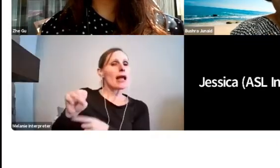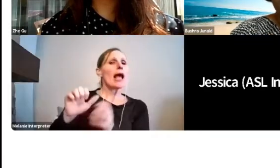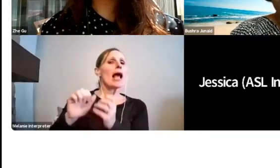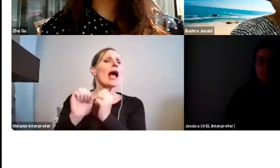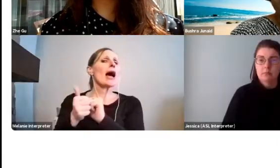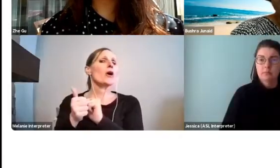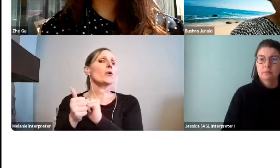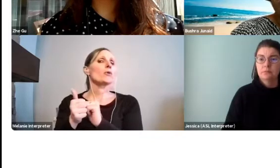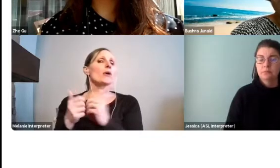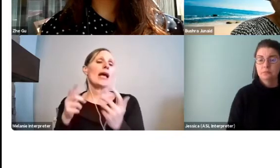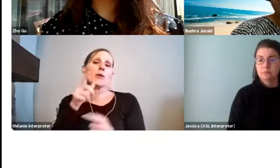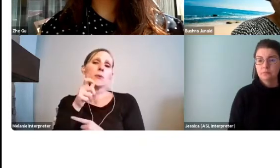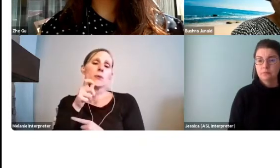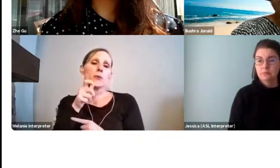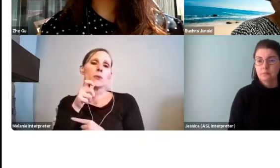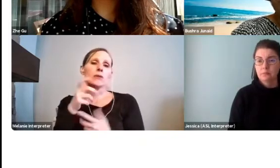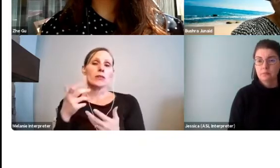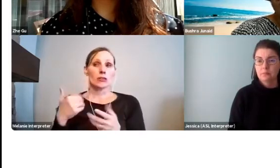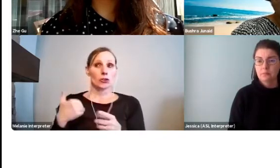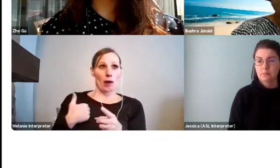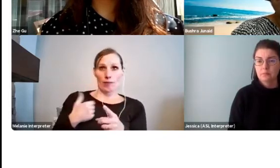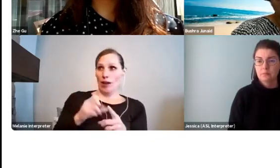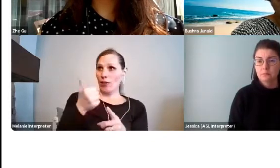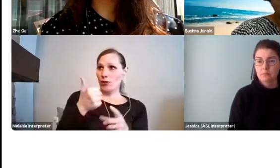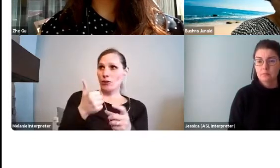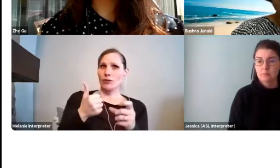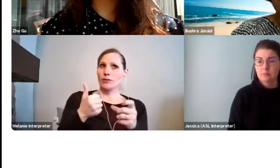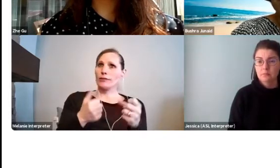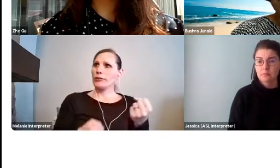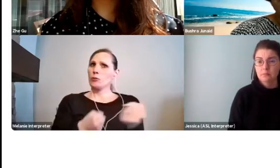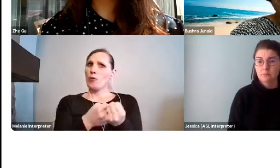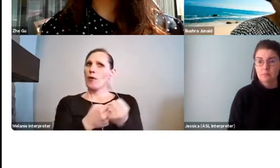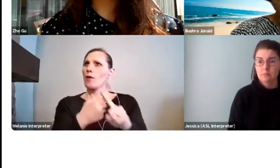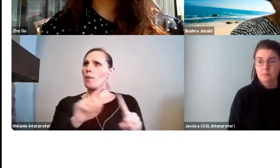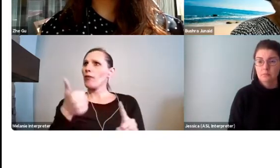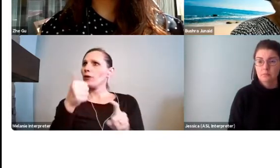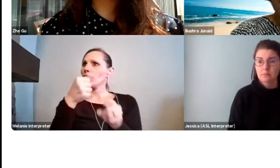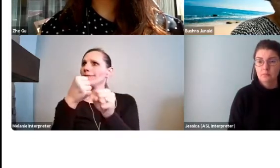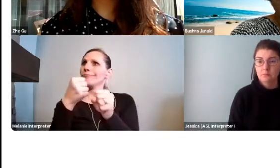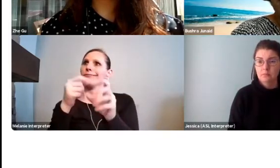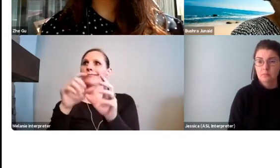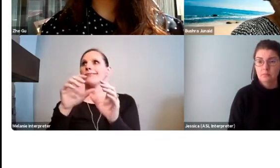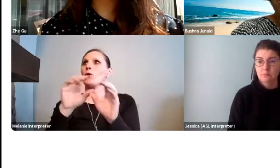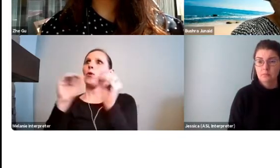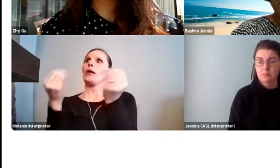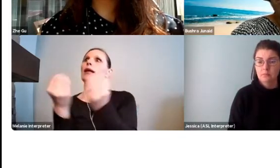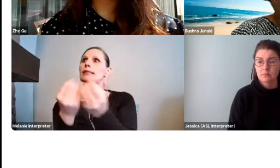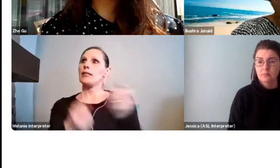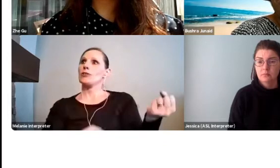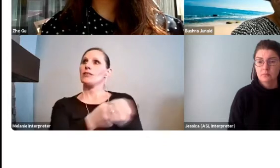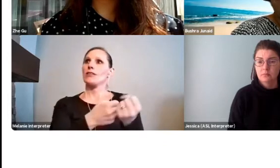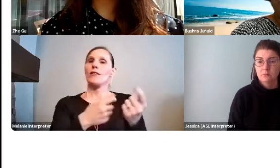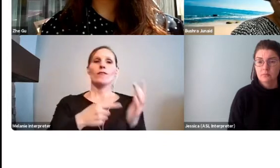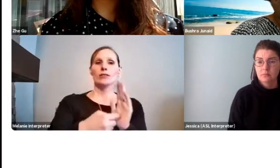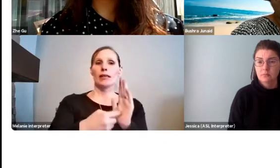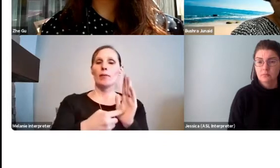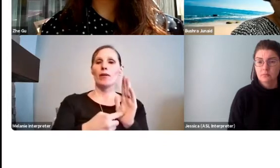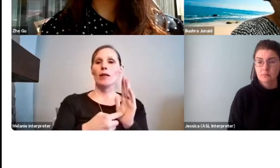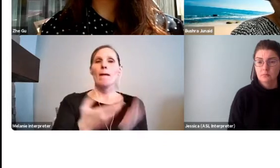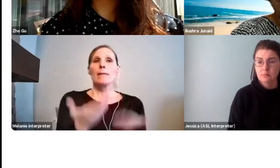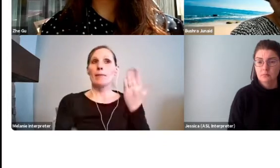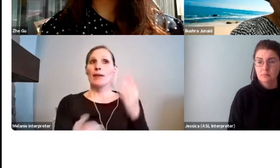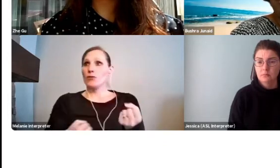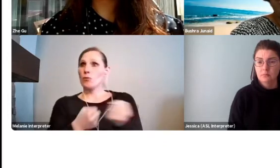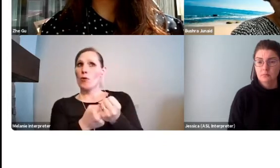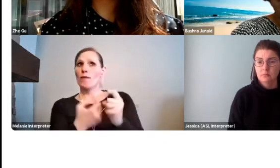Do you have support from other stakeholders on your project? For example, perhaps you have support from a for-profit or not-for